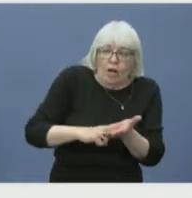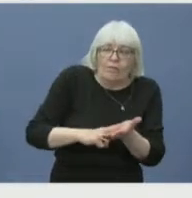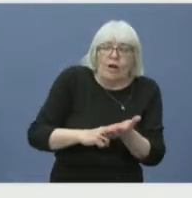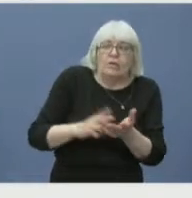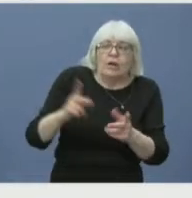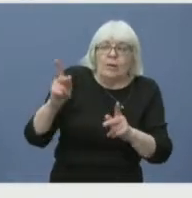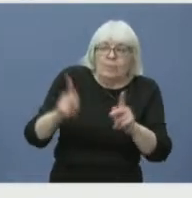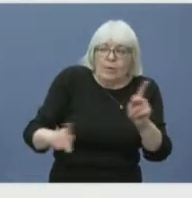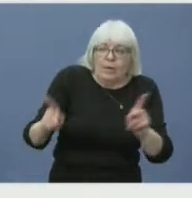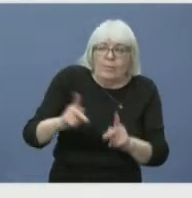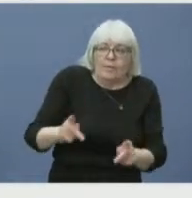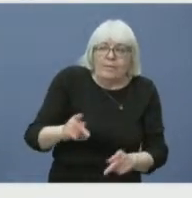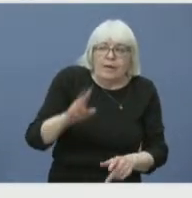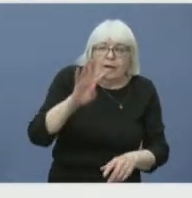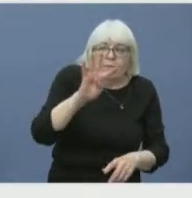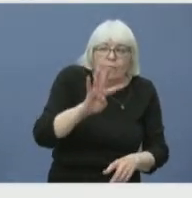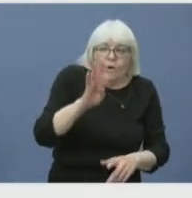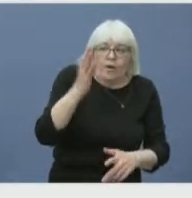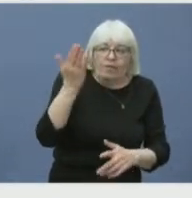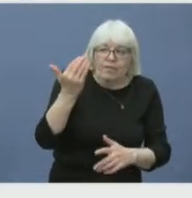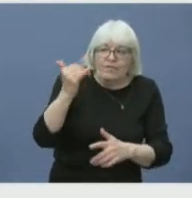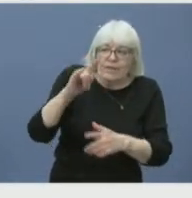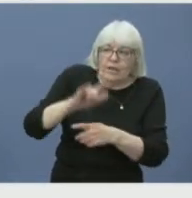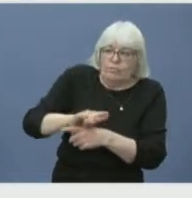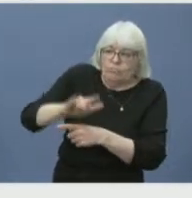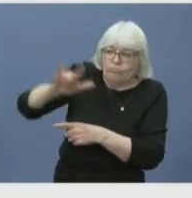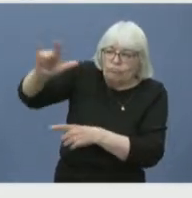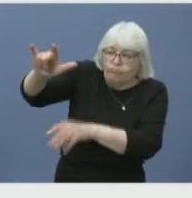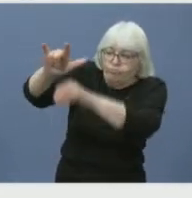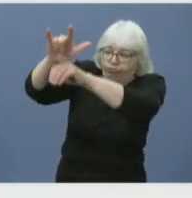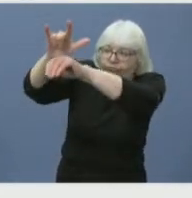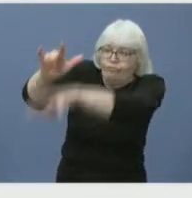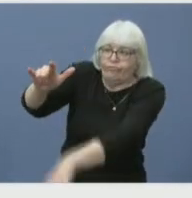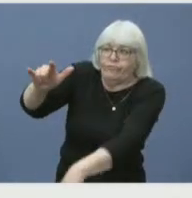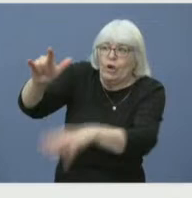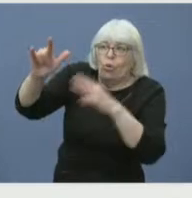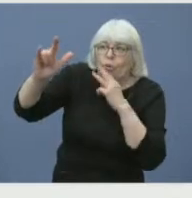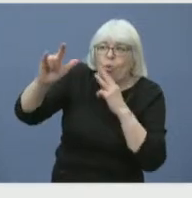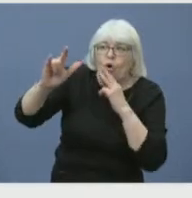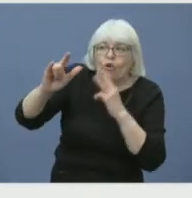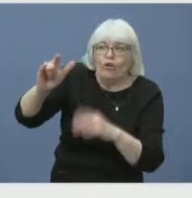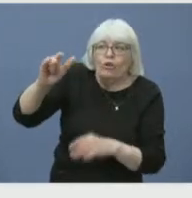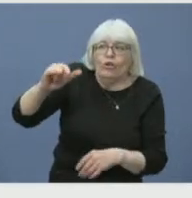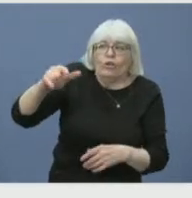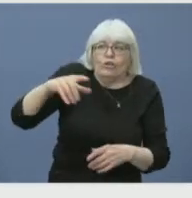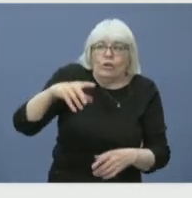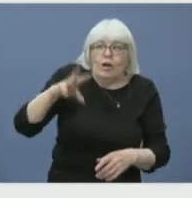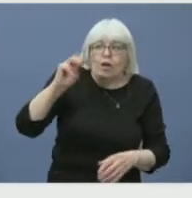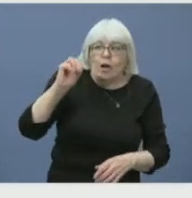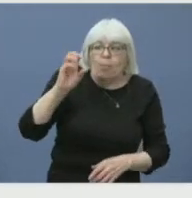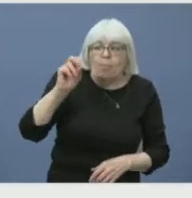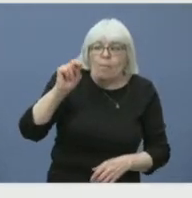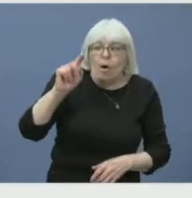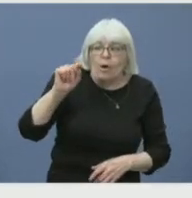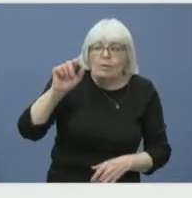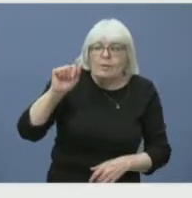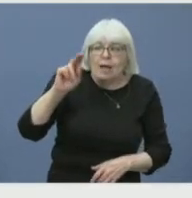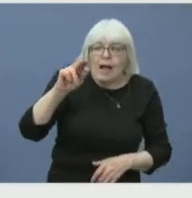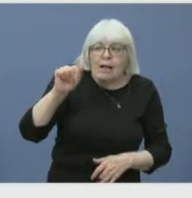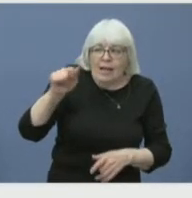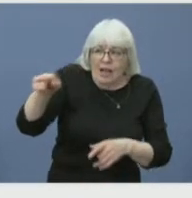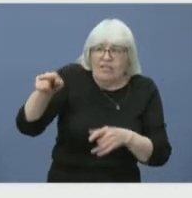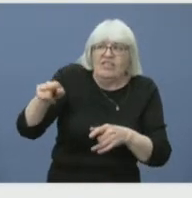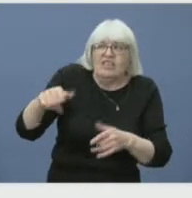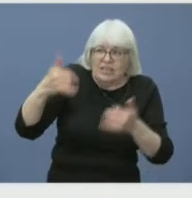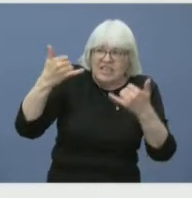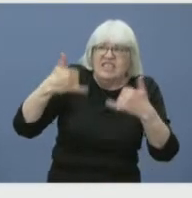air water bombers from Montana. So we did a direct contract with the company. So they're still on contract with Nova Scotia,